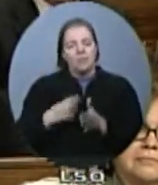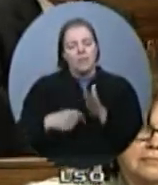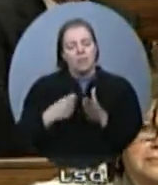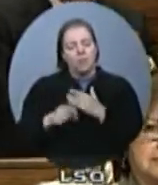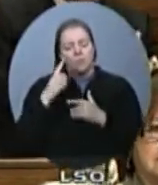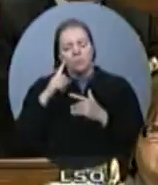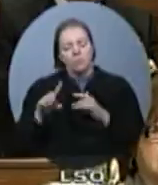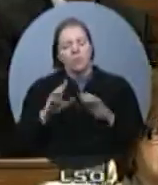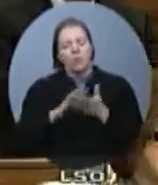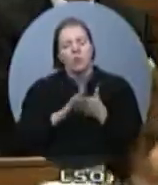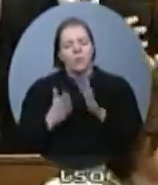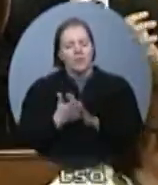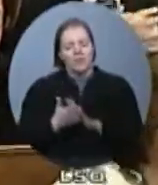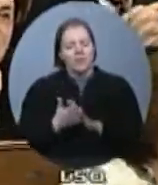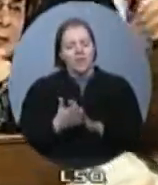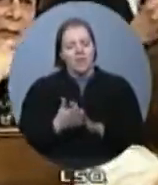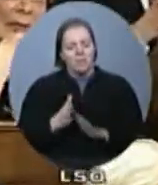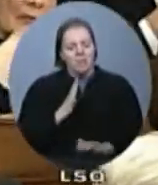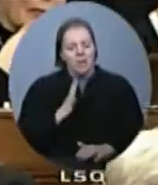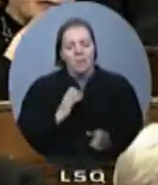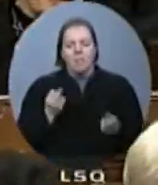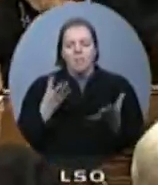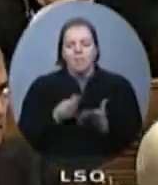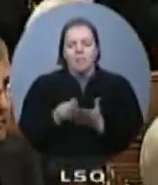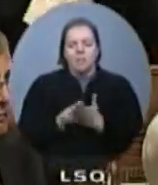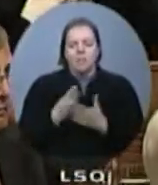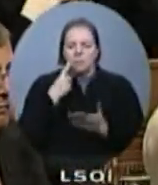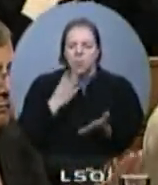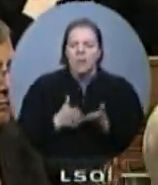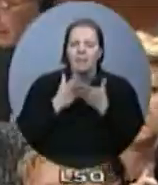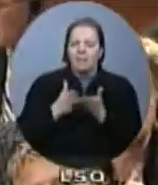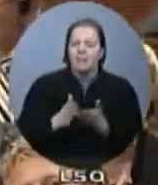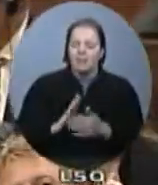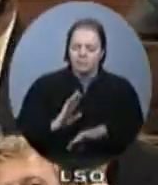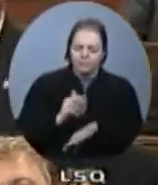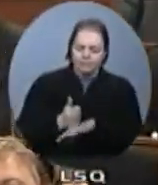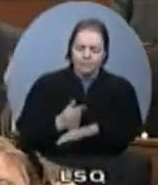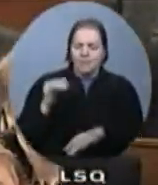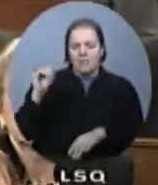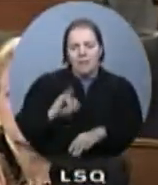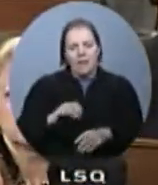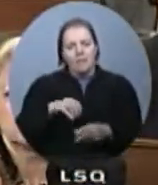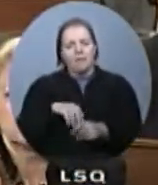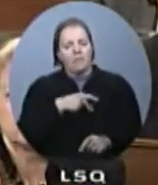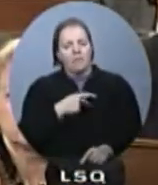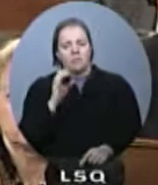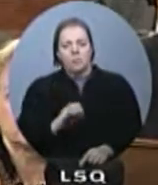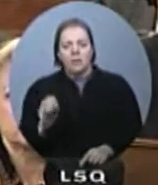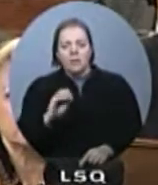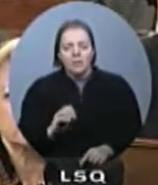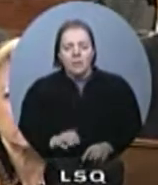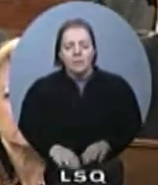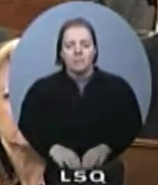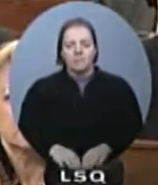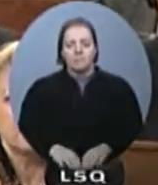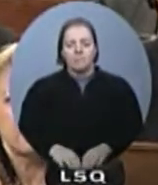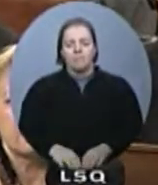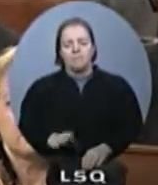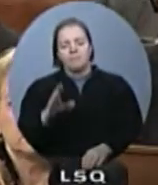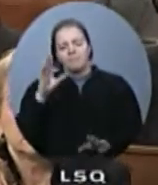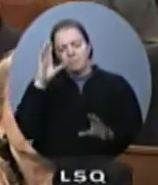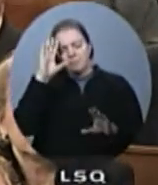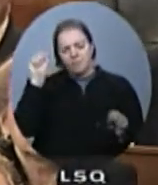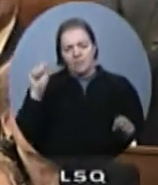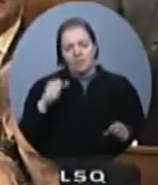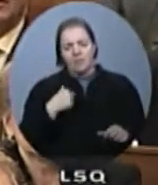in Ontario? Right. The Honourable Minister of Citizenship and Immigration. Mr. Speaker, you know, when I was in opposition, we used to have a rule. When you're